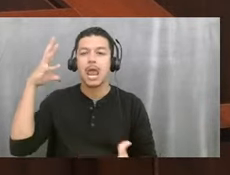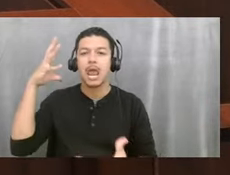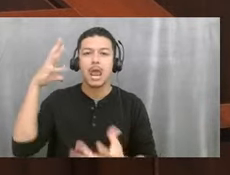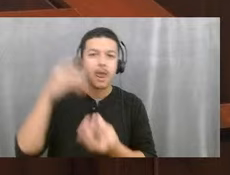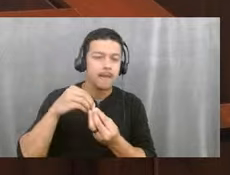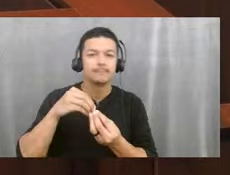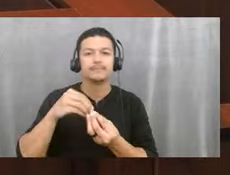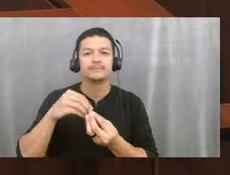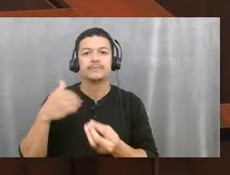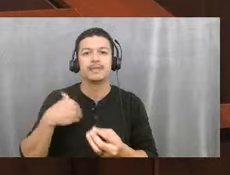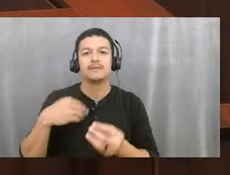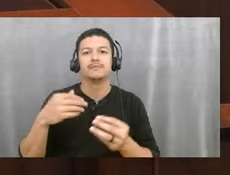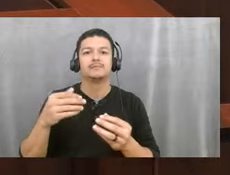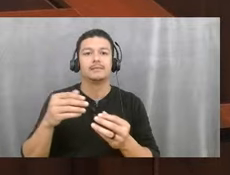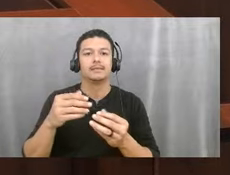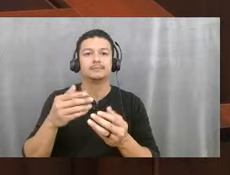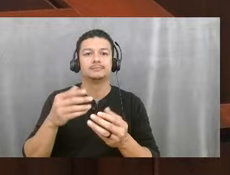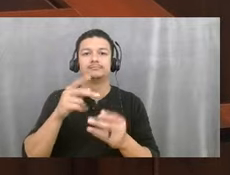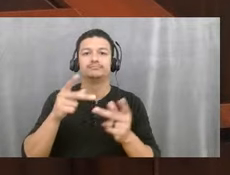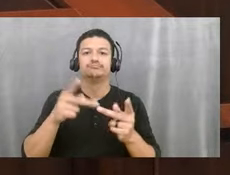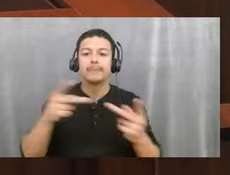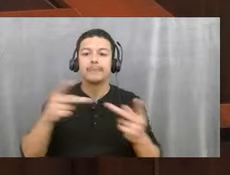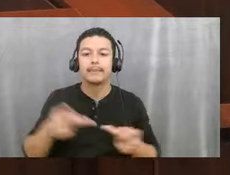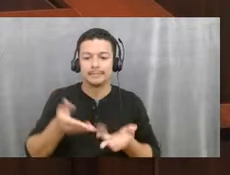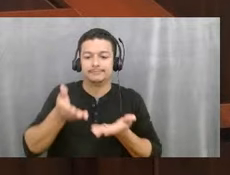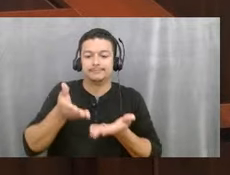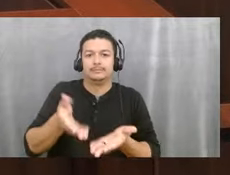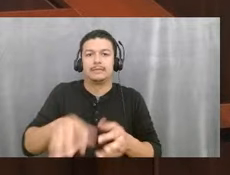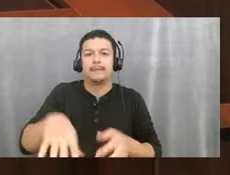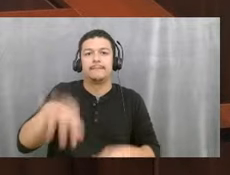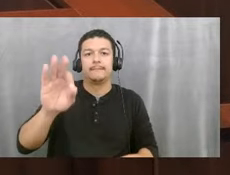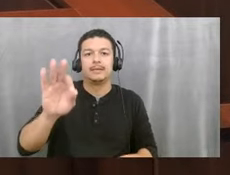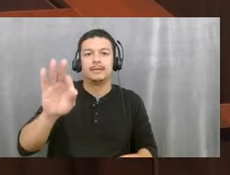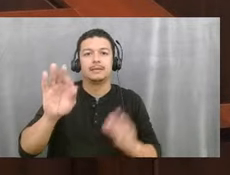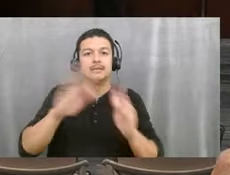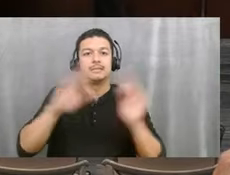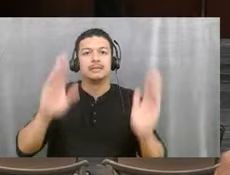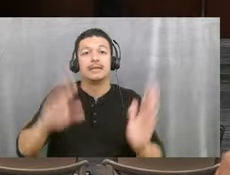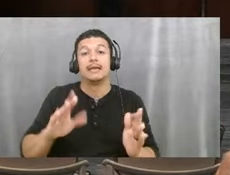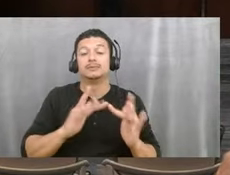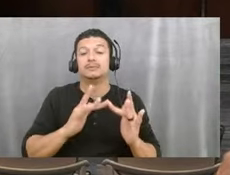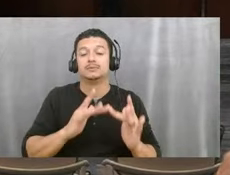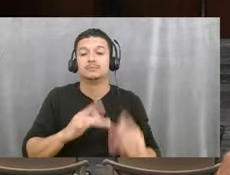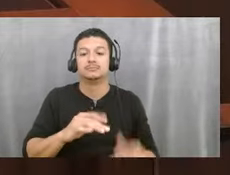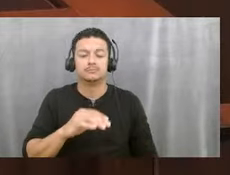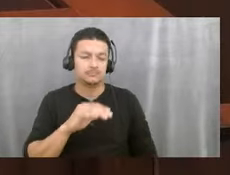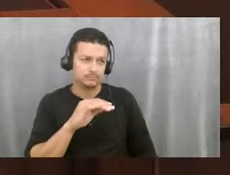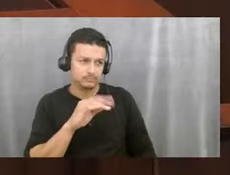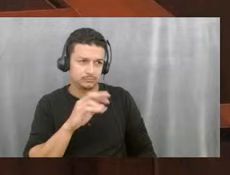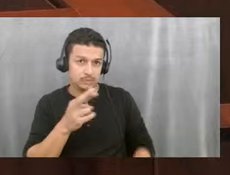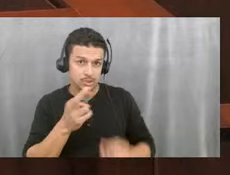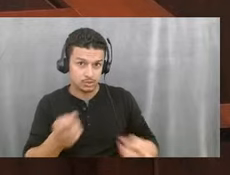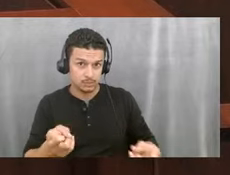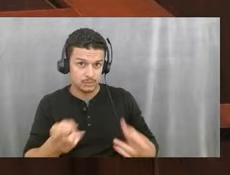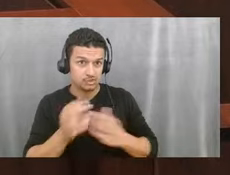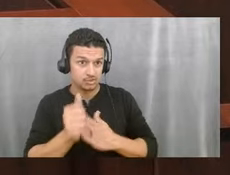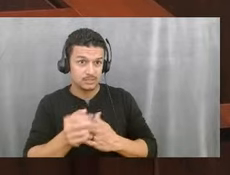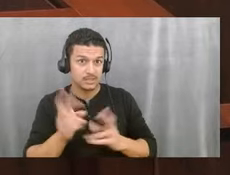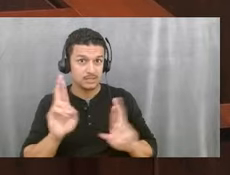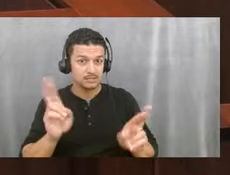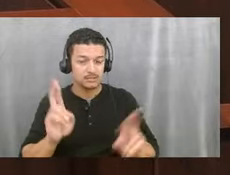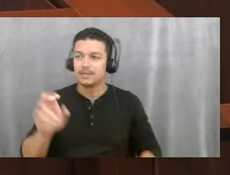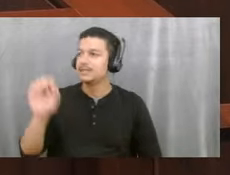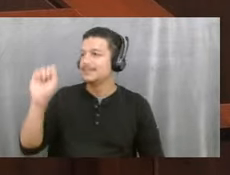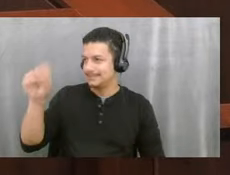a physical spot where they can pick that up. Um, as well as everything's going to be housed on our, on our website. So the, so the resource guide is ready. Yeah, we we had the